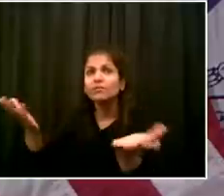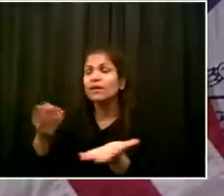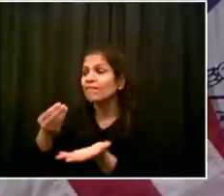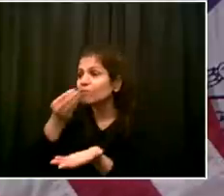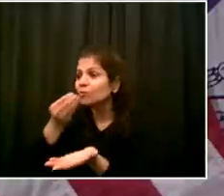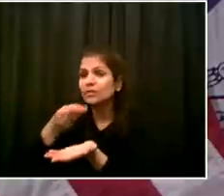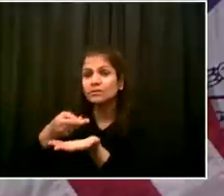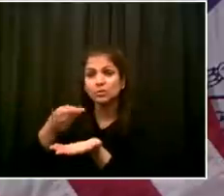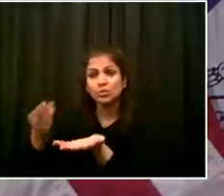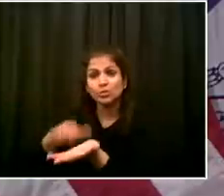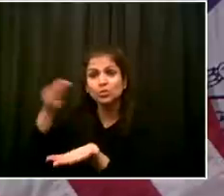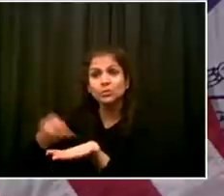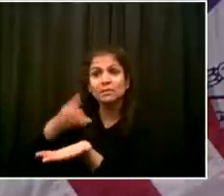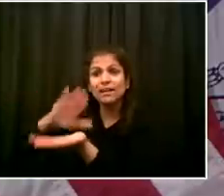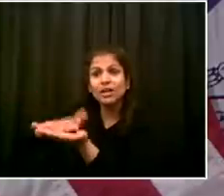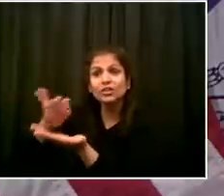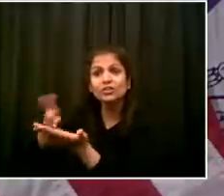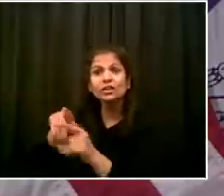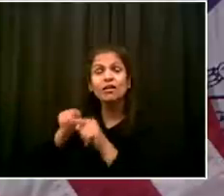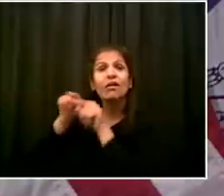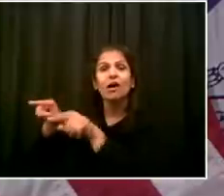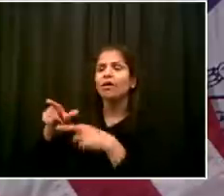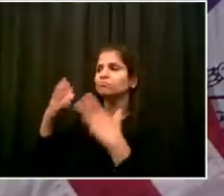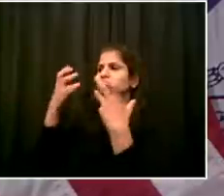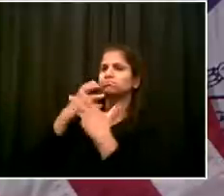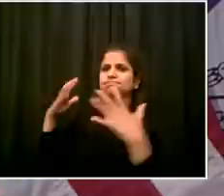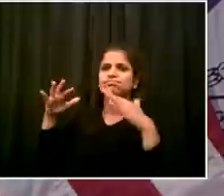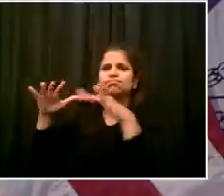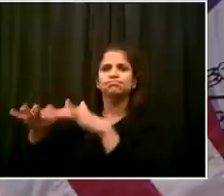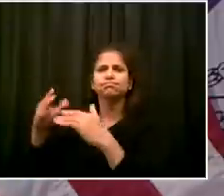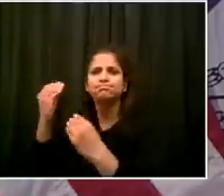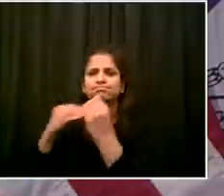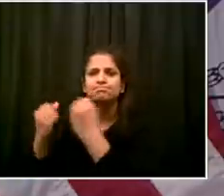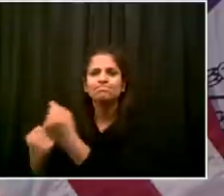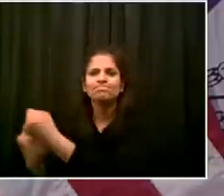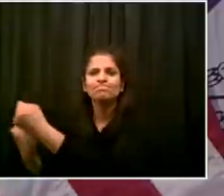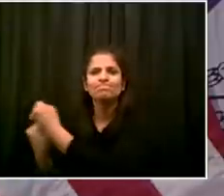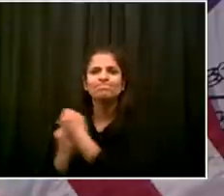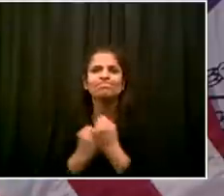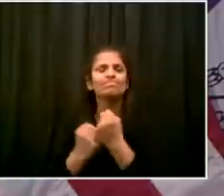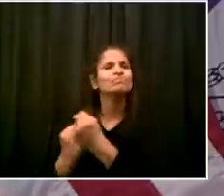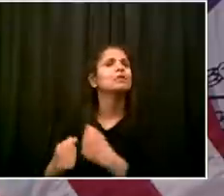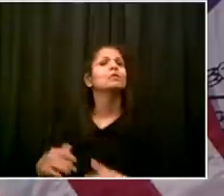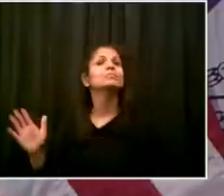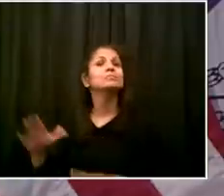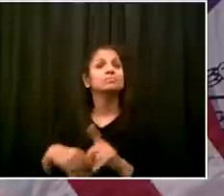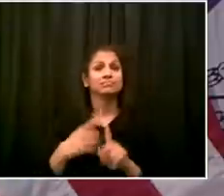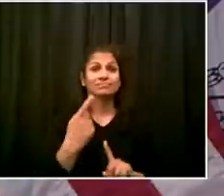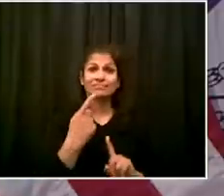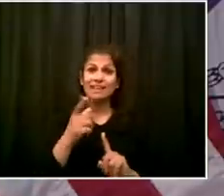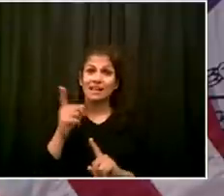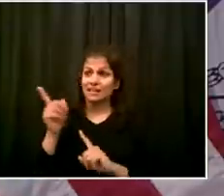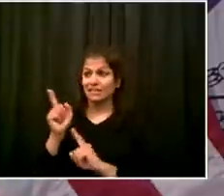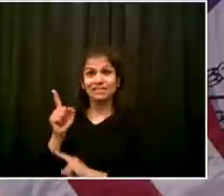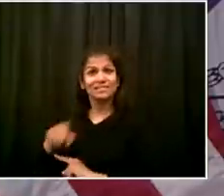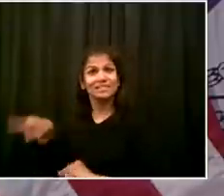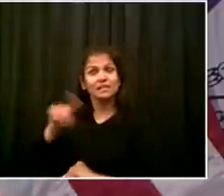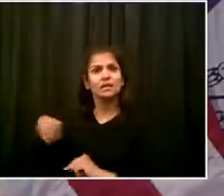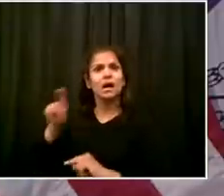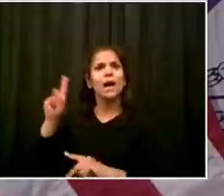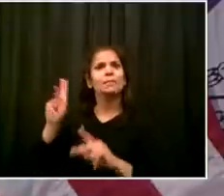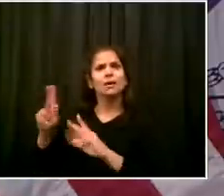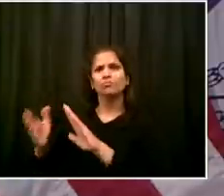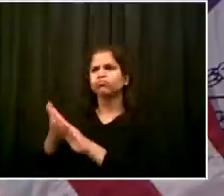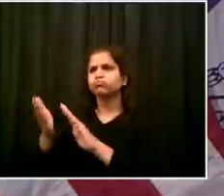They went from running the kitchens for our kids to immediately having to convert to feeding all New Yorkers. And they did it,